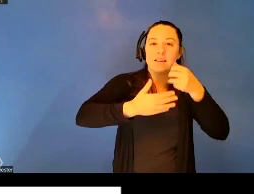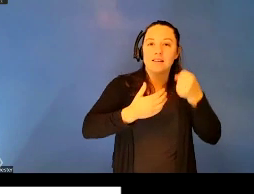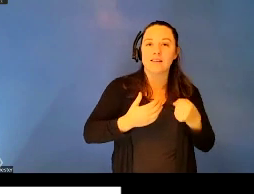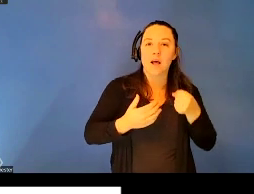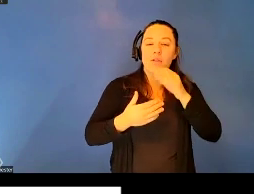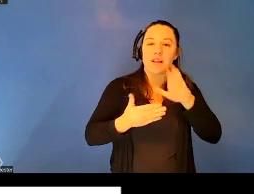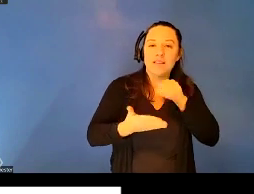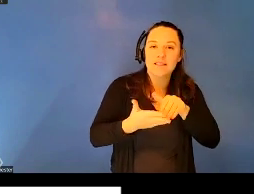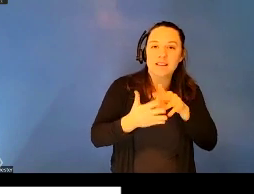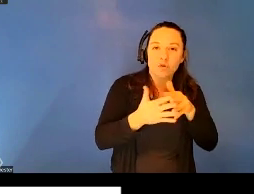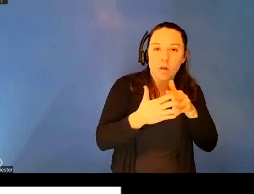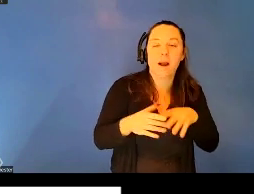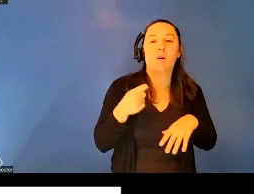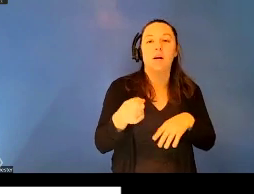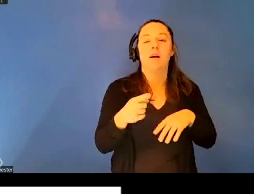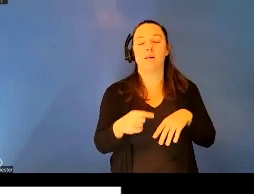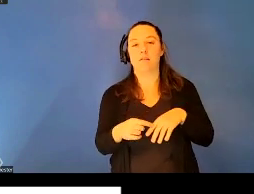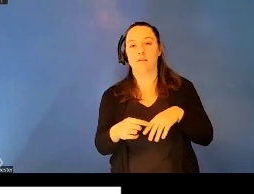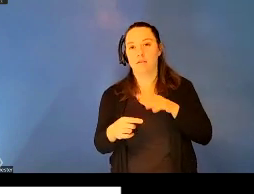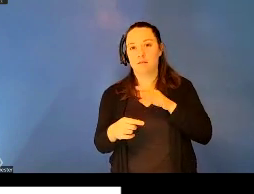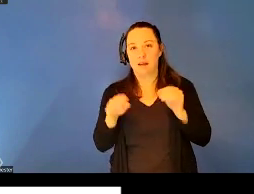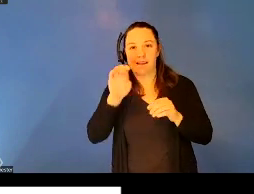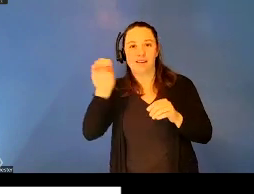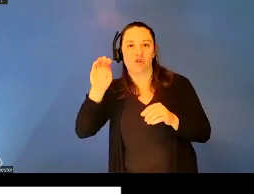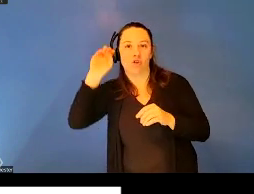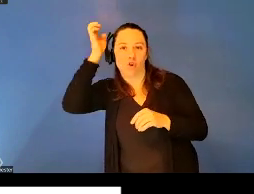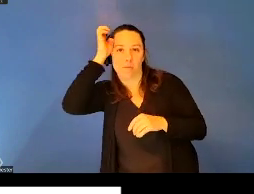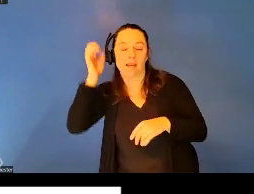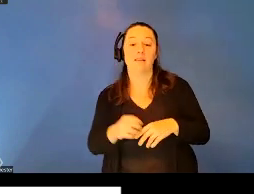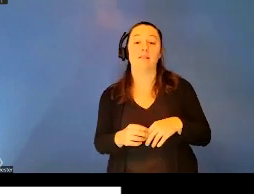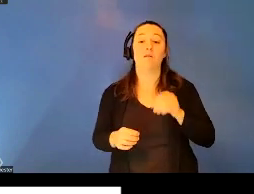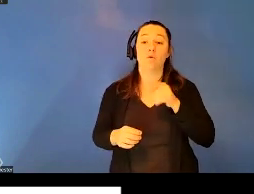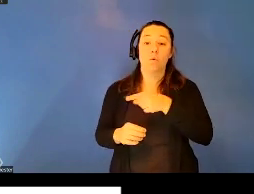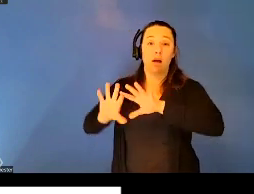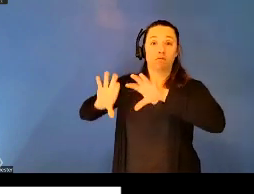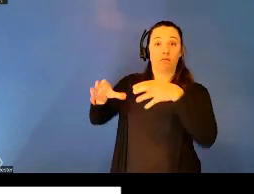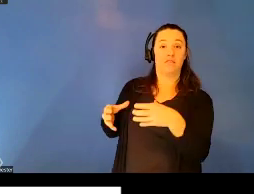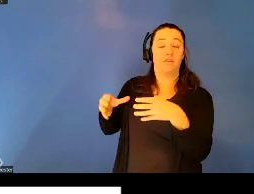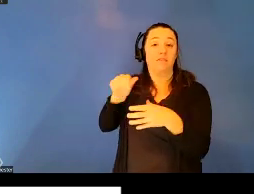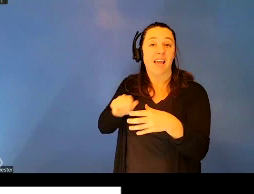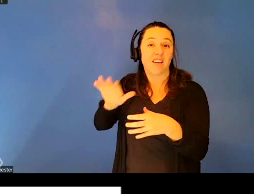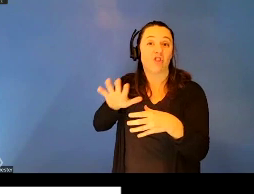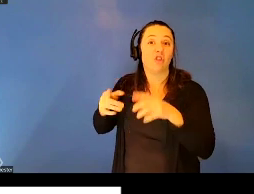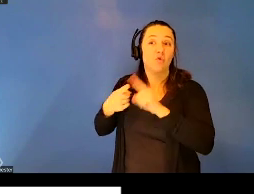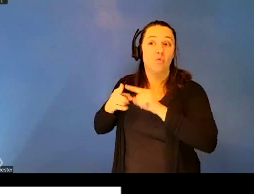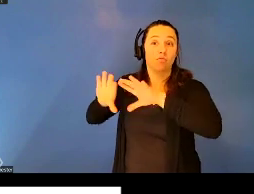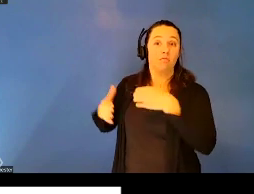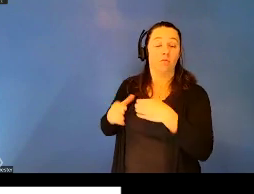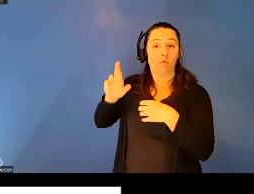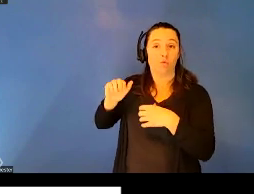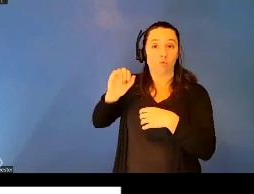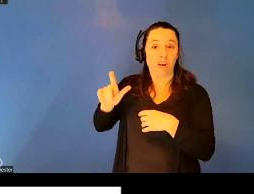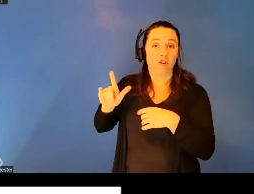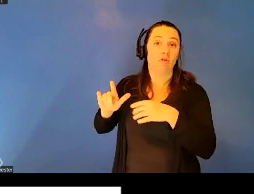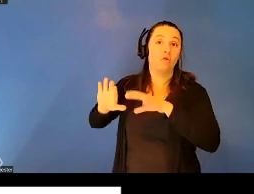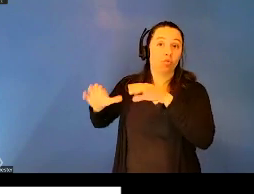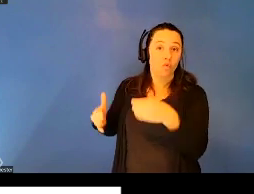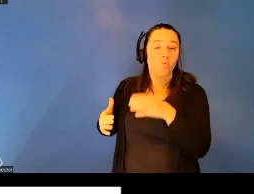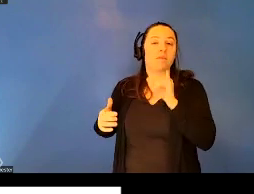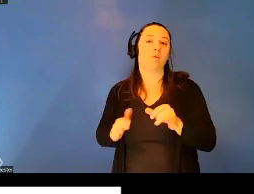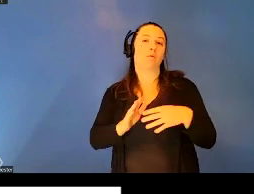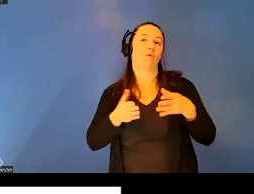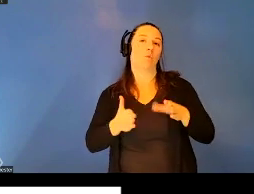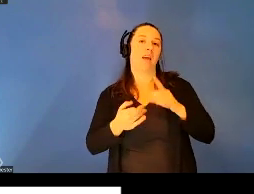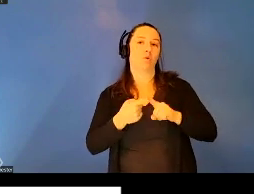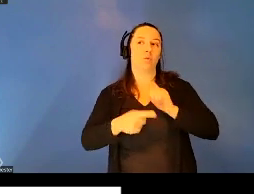The modernization of Asian into a bureaucratic racial group in the United States became a mode for establishing racial difference from white populations